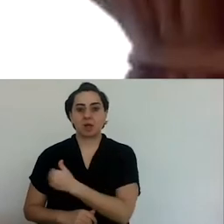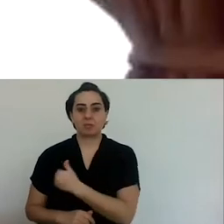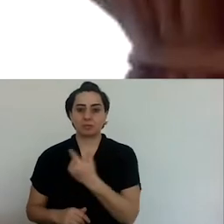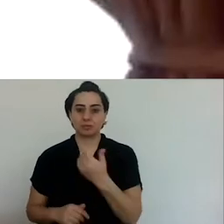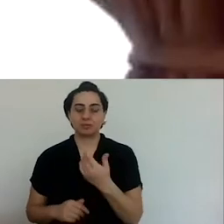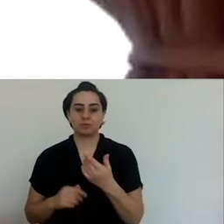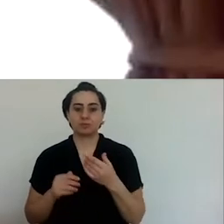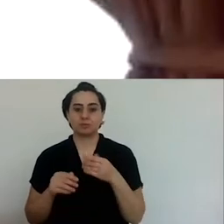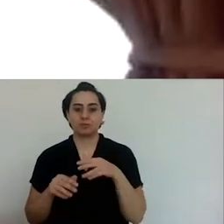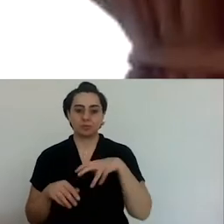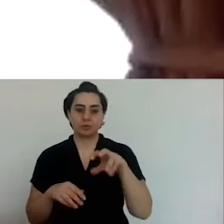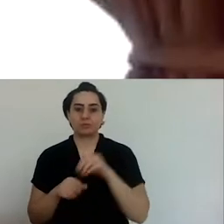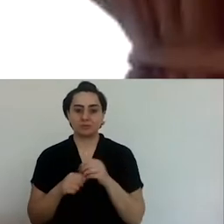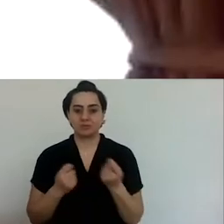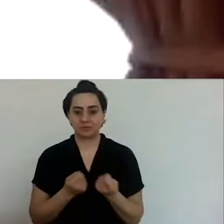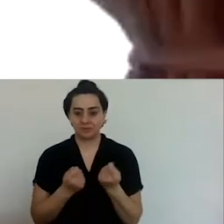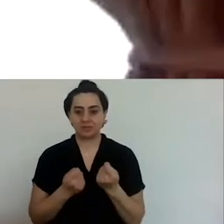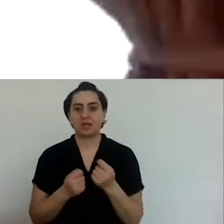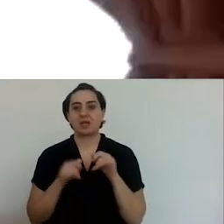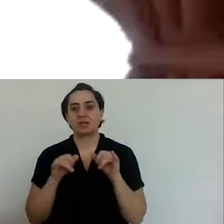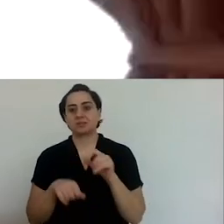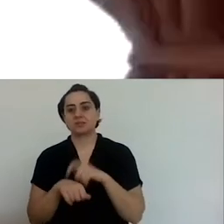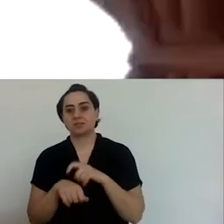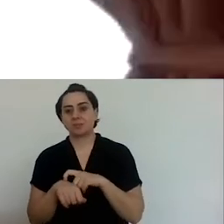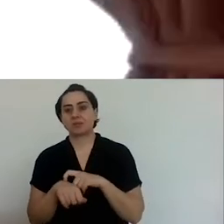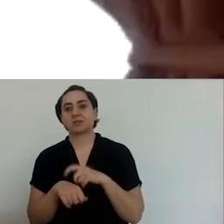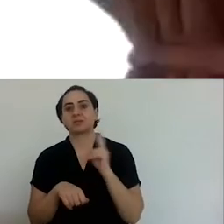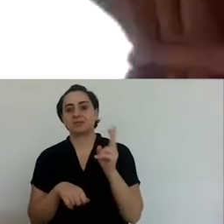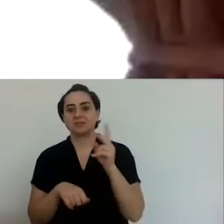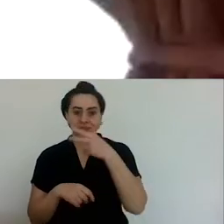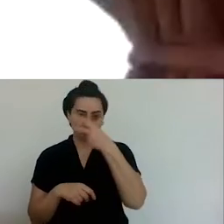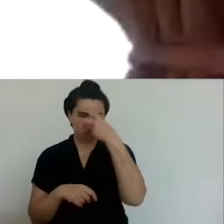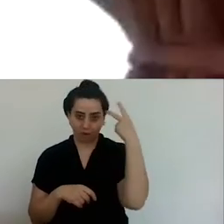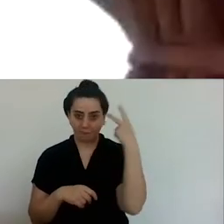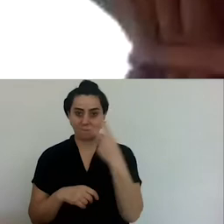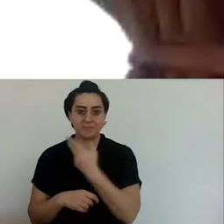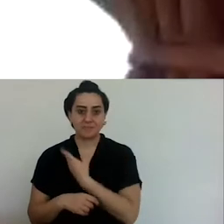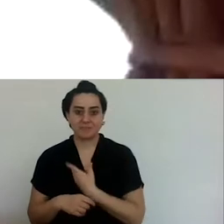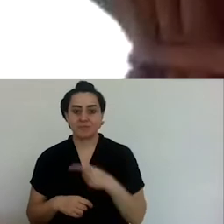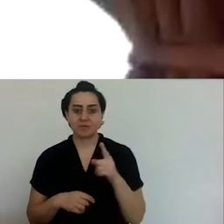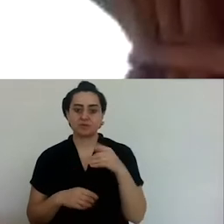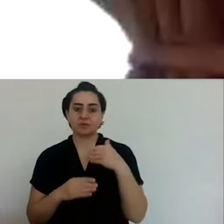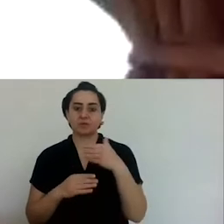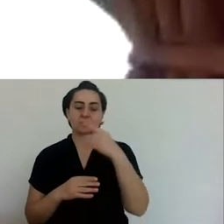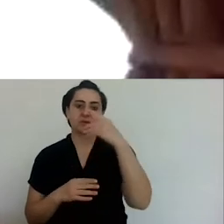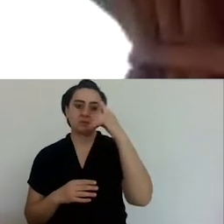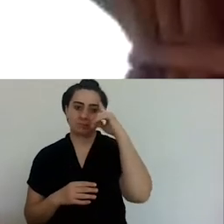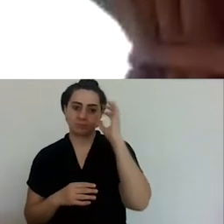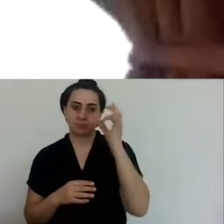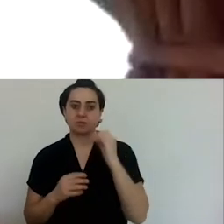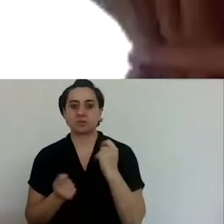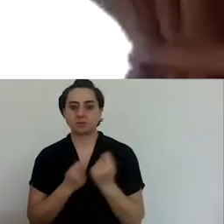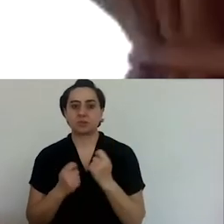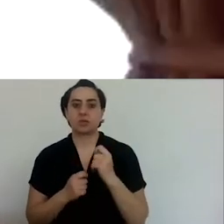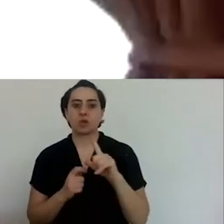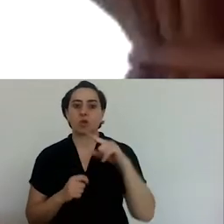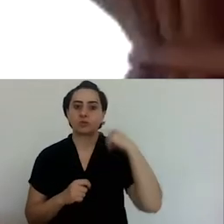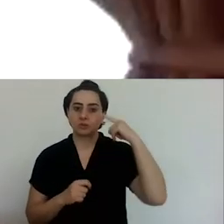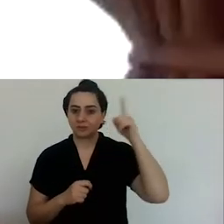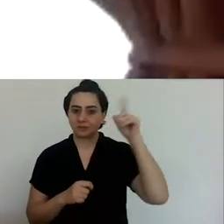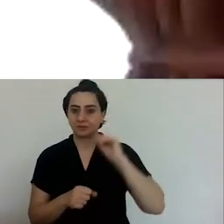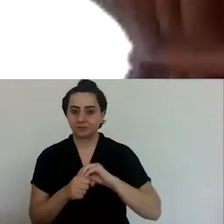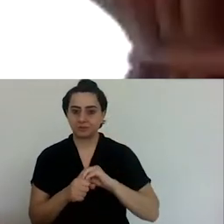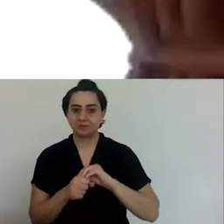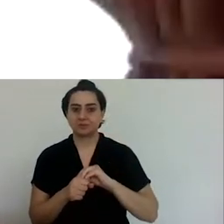curiosity has gradually become his professional life. Levon Bağış attended certificate programs at educational institutions such as